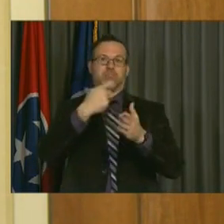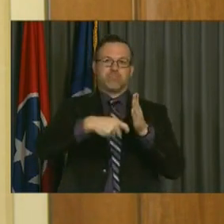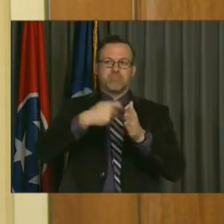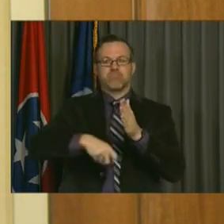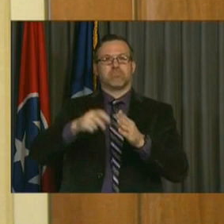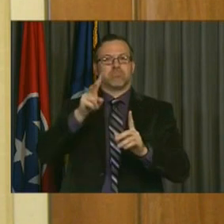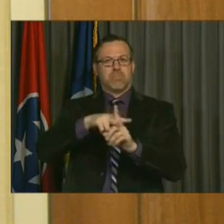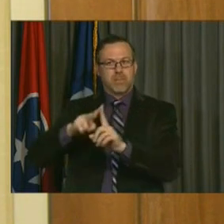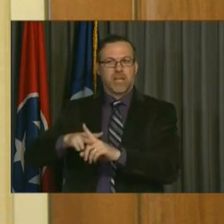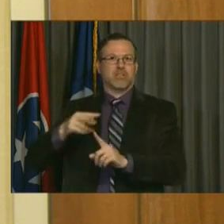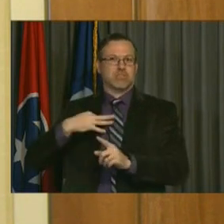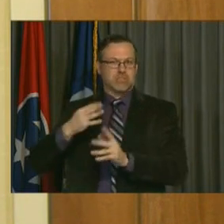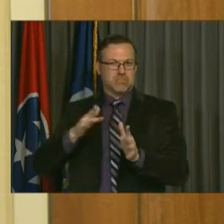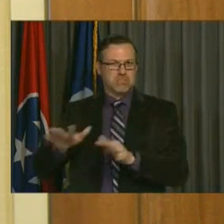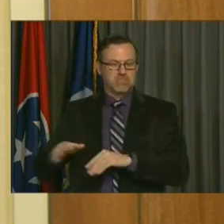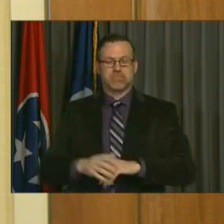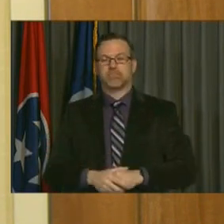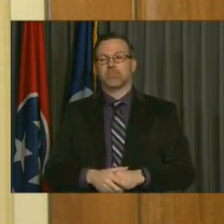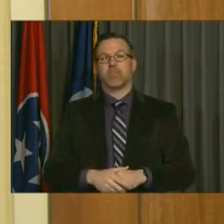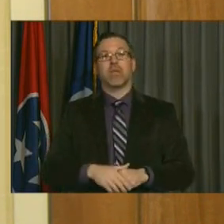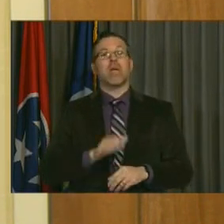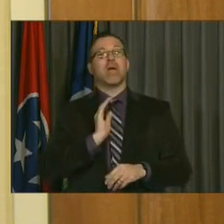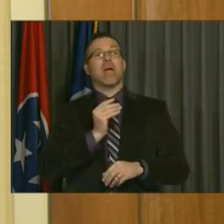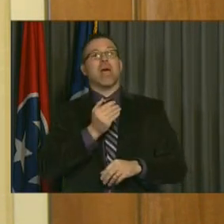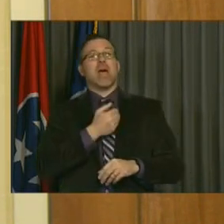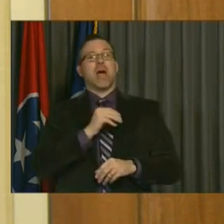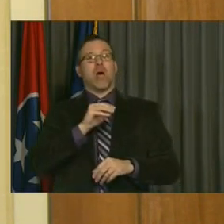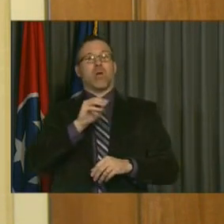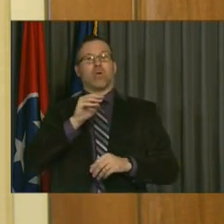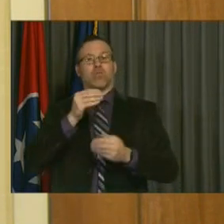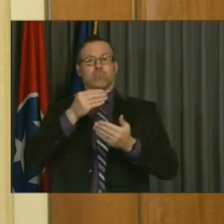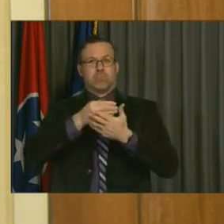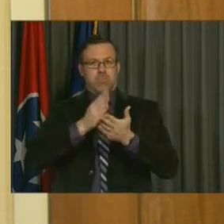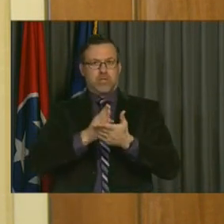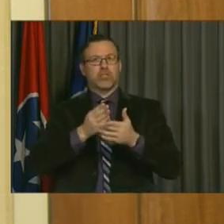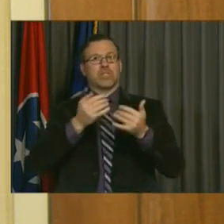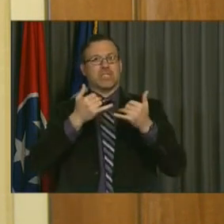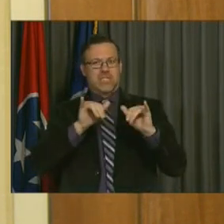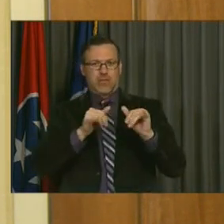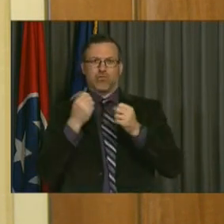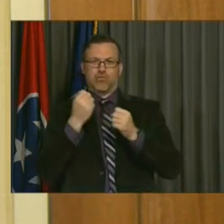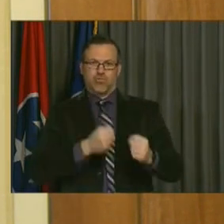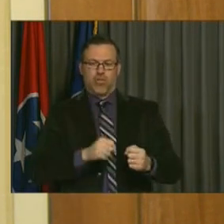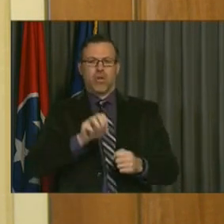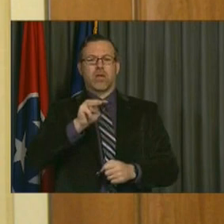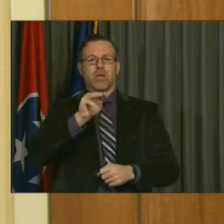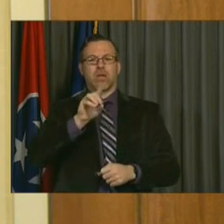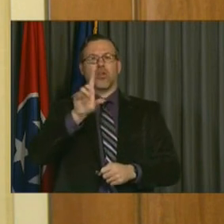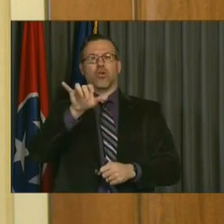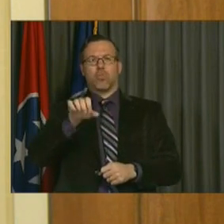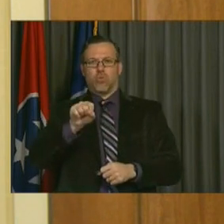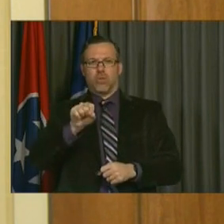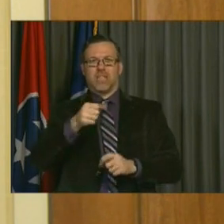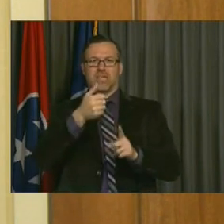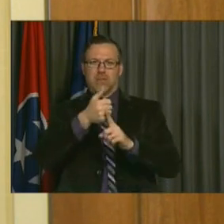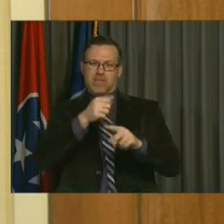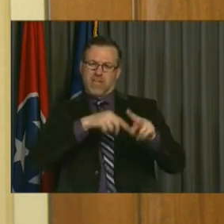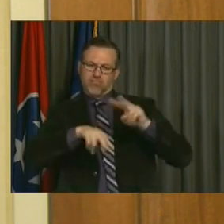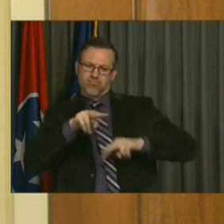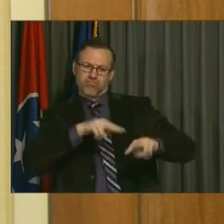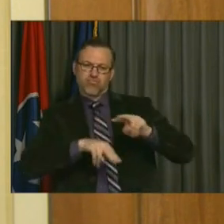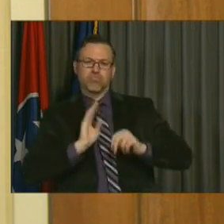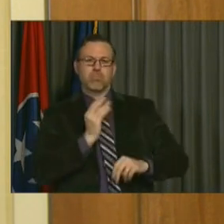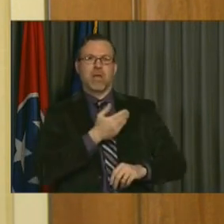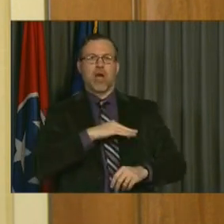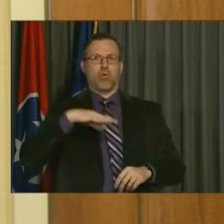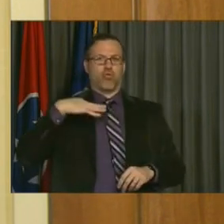As Kevin mentioned a few minutes ago, on April 21st, Moody's released a report of the annual review of Metro's credit. They